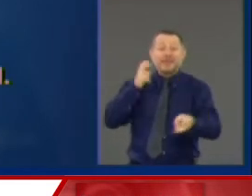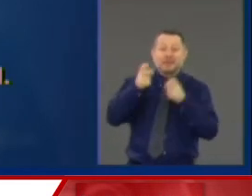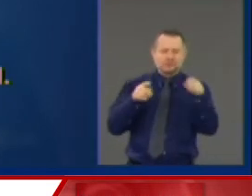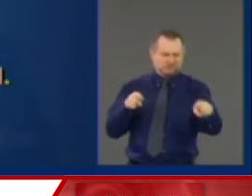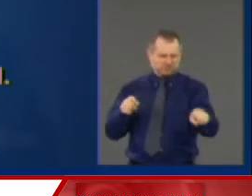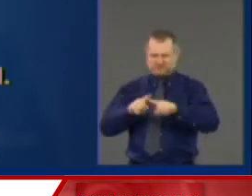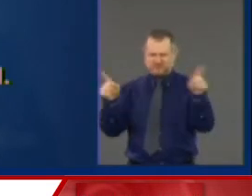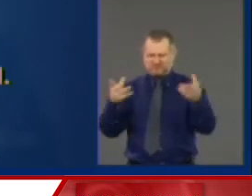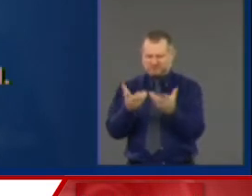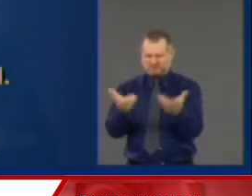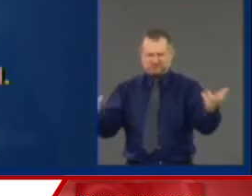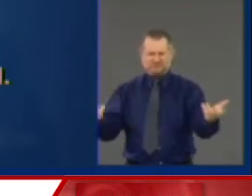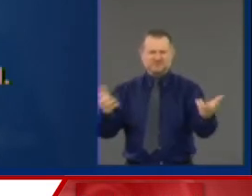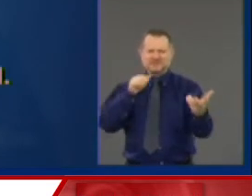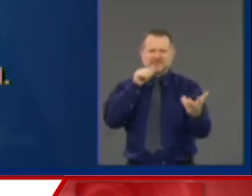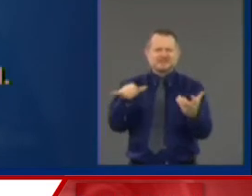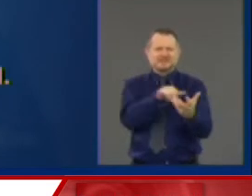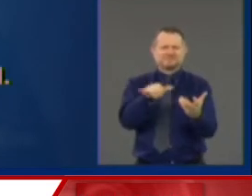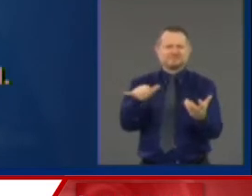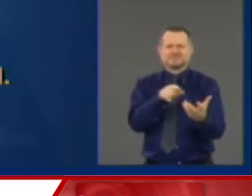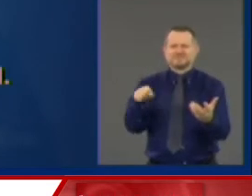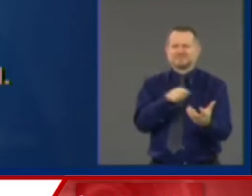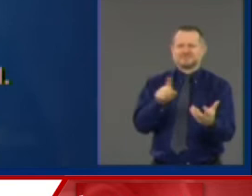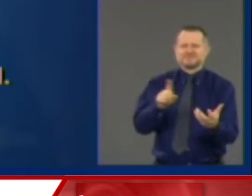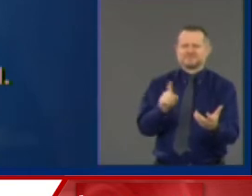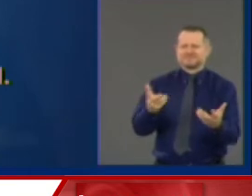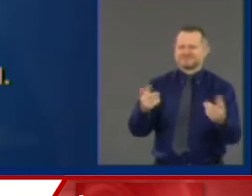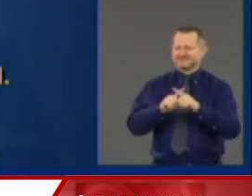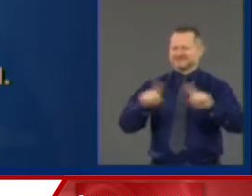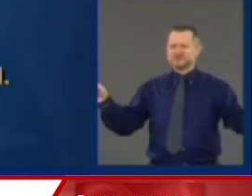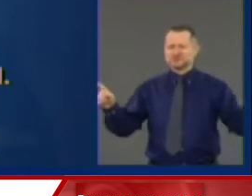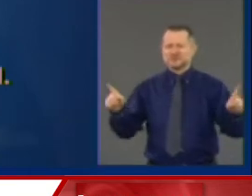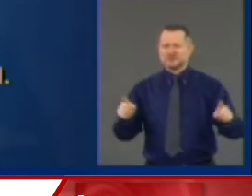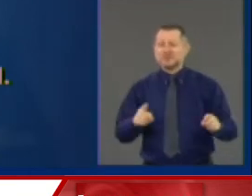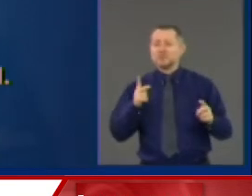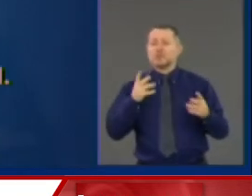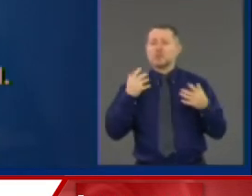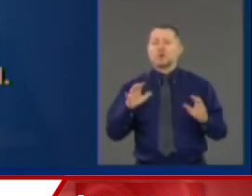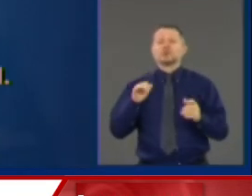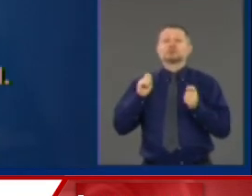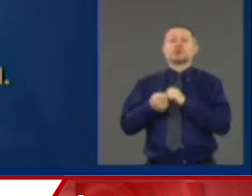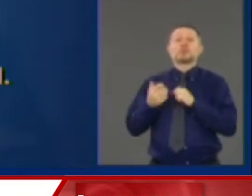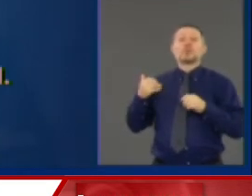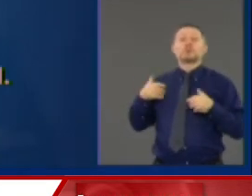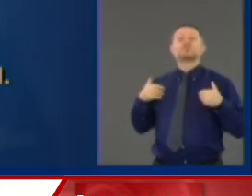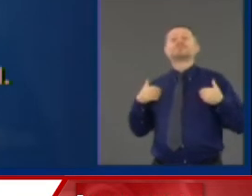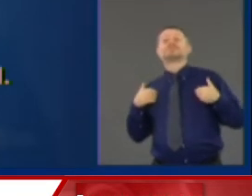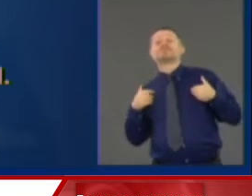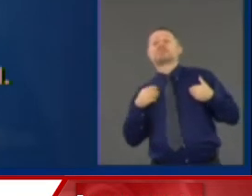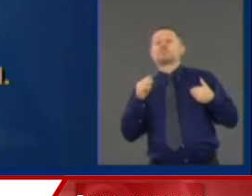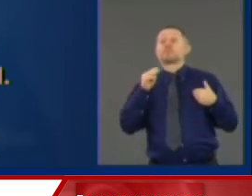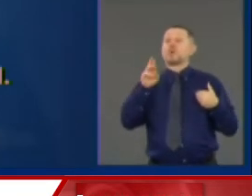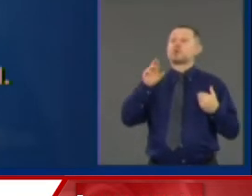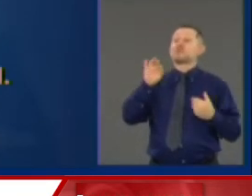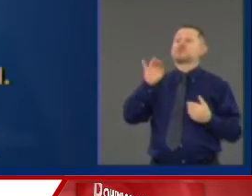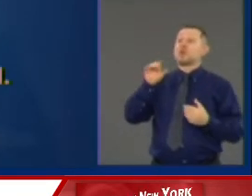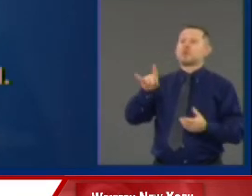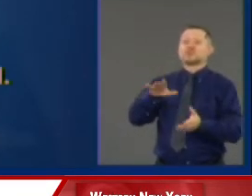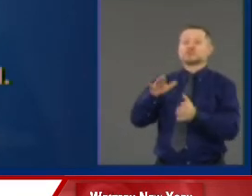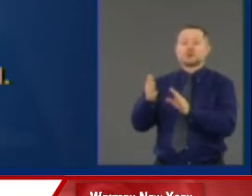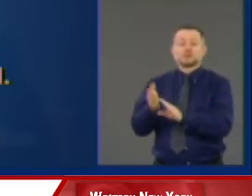That's what they're going to do. Why? Because they don't want to talk about Mr. Floyd's death. They don't want people seeing that video.